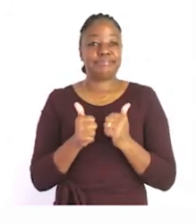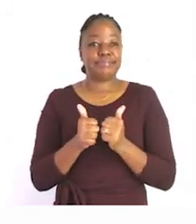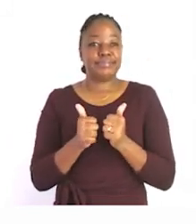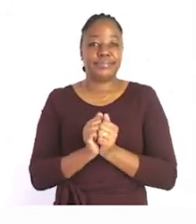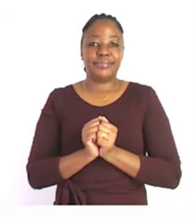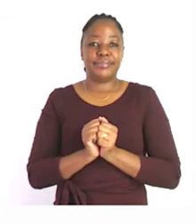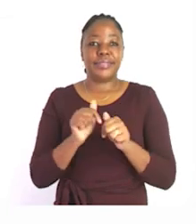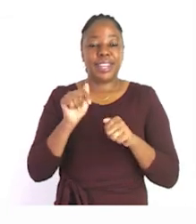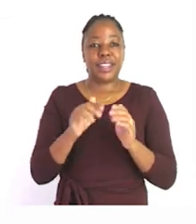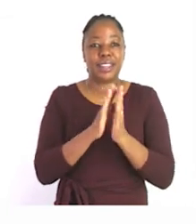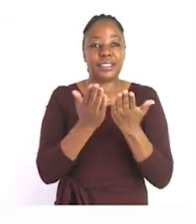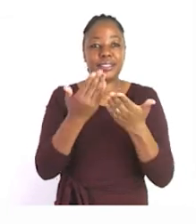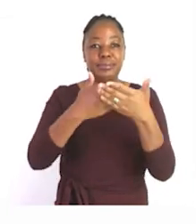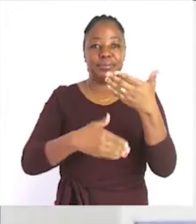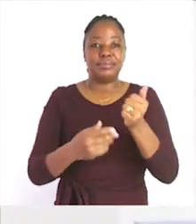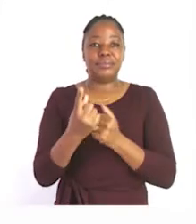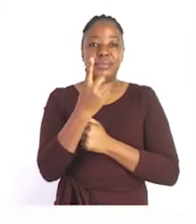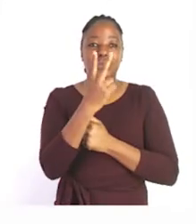please turn to page 29